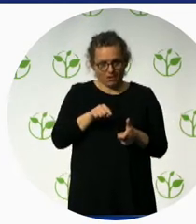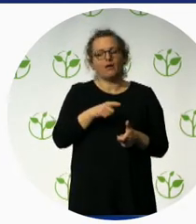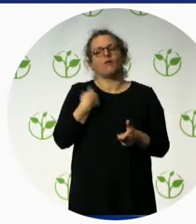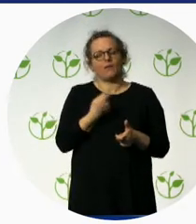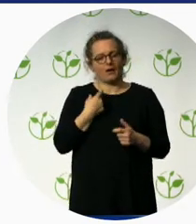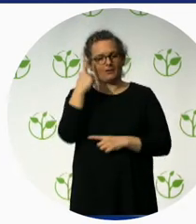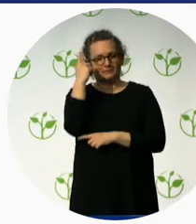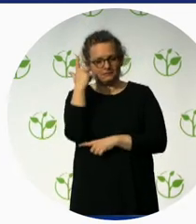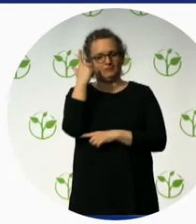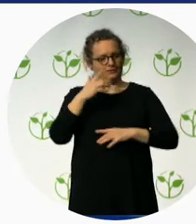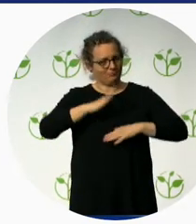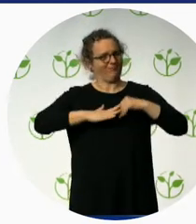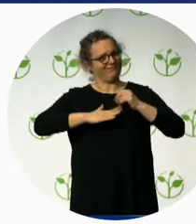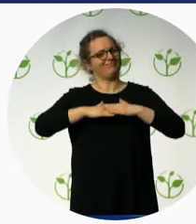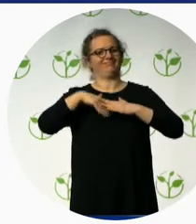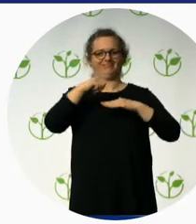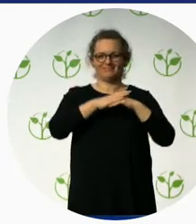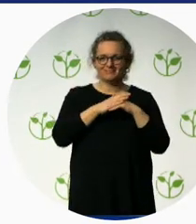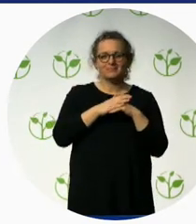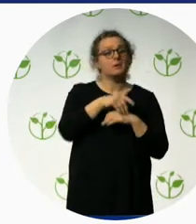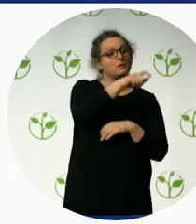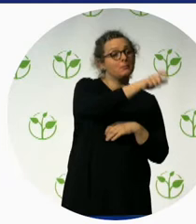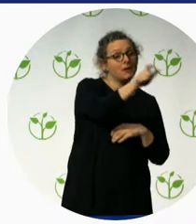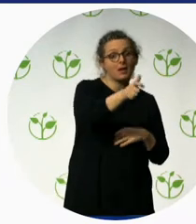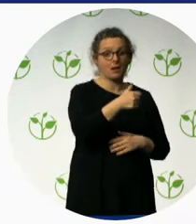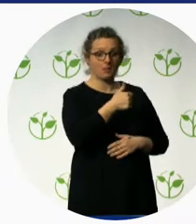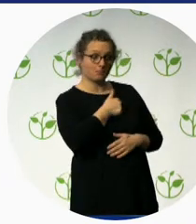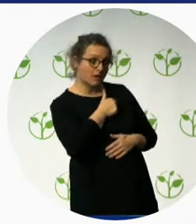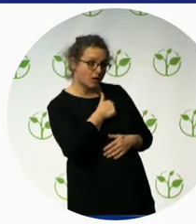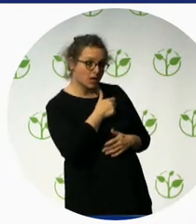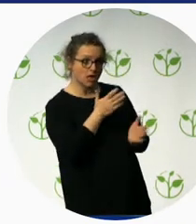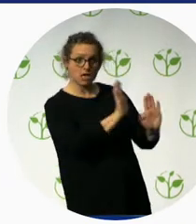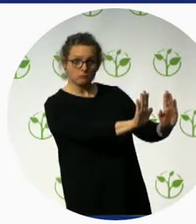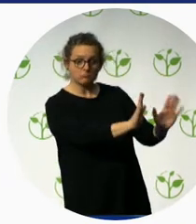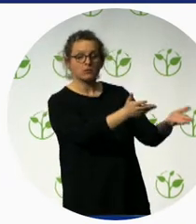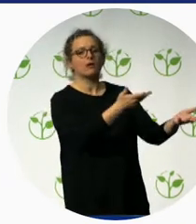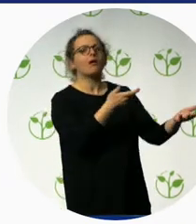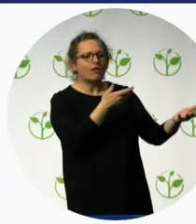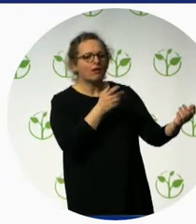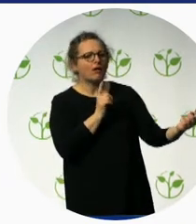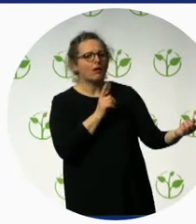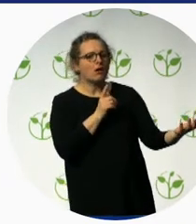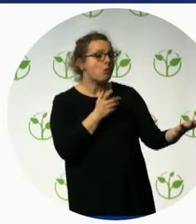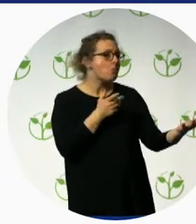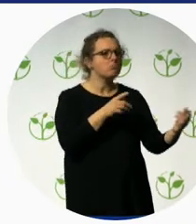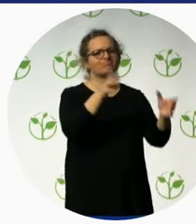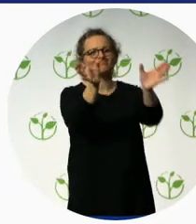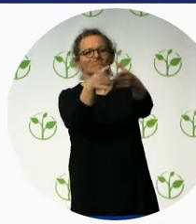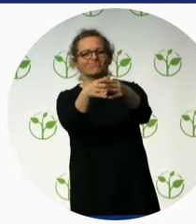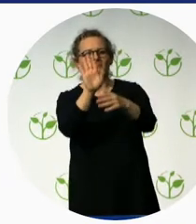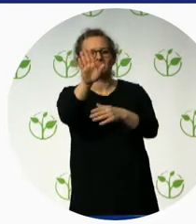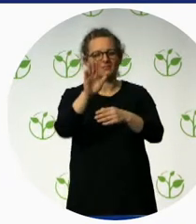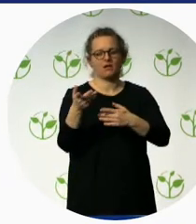have the Chamber of Commerce, the Union of Touristic Syndicate,